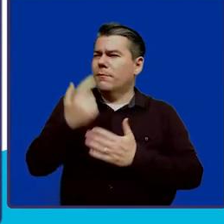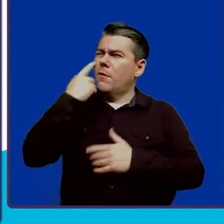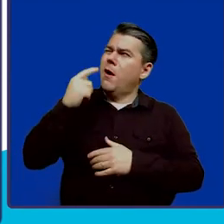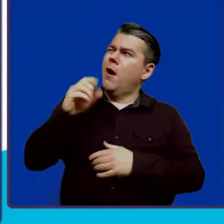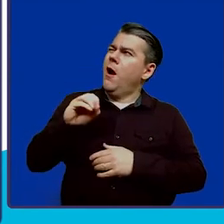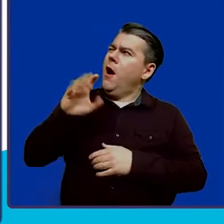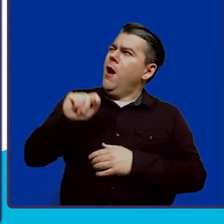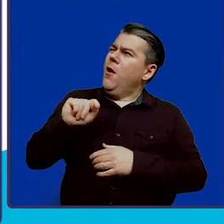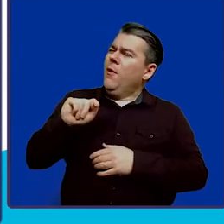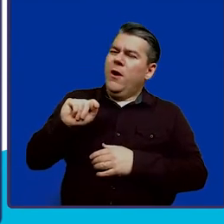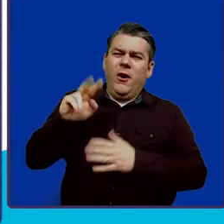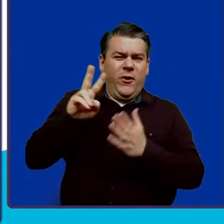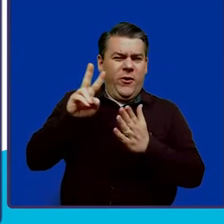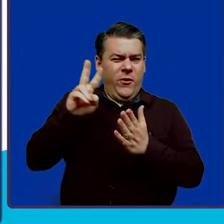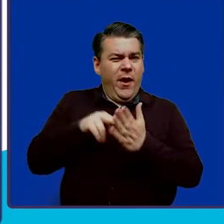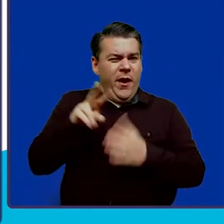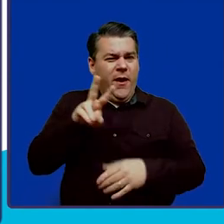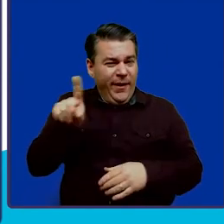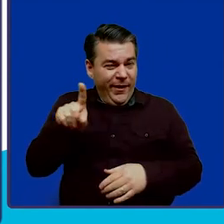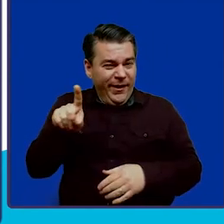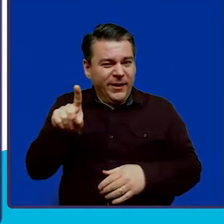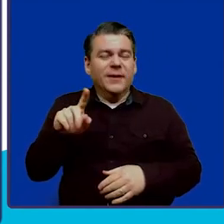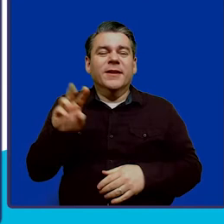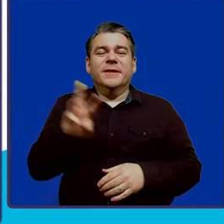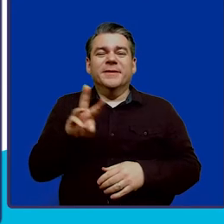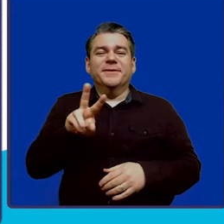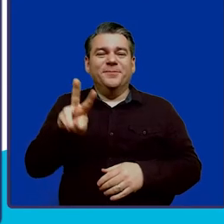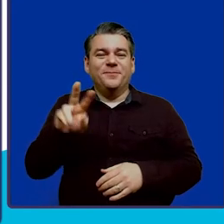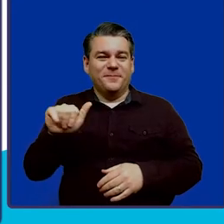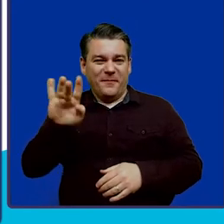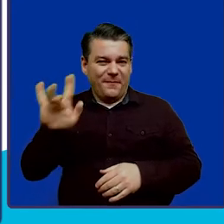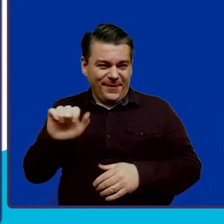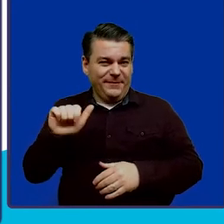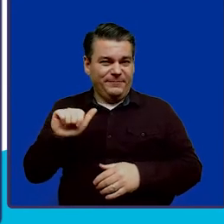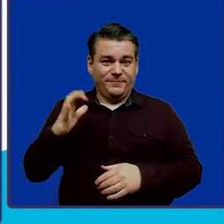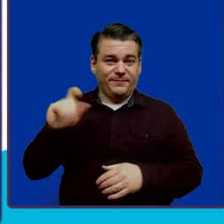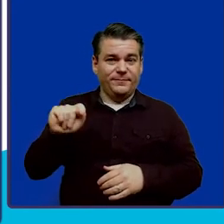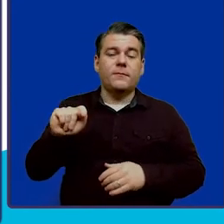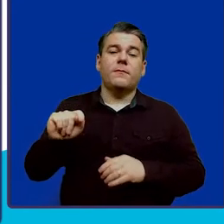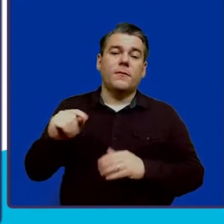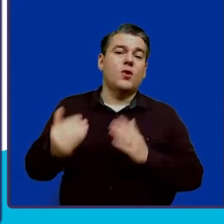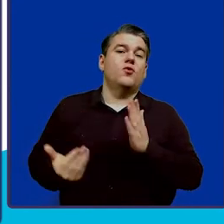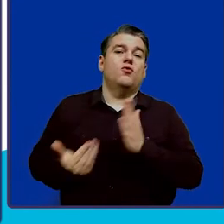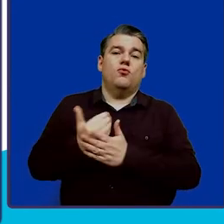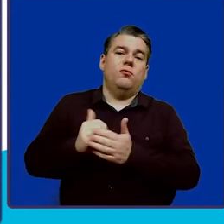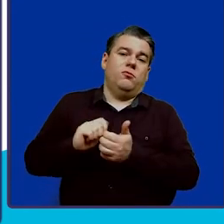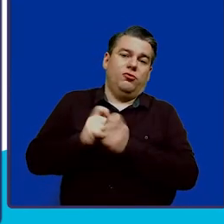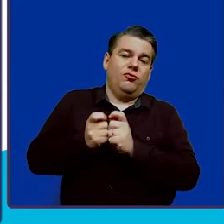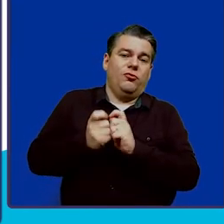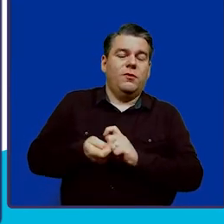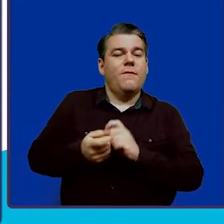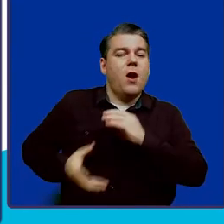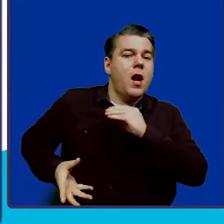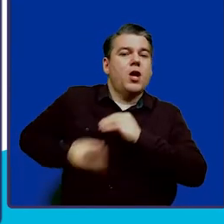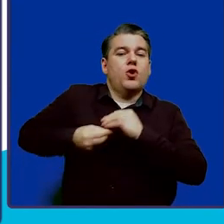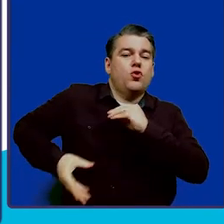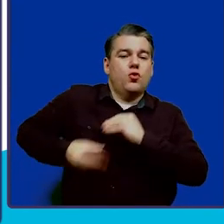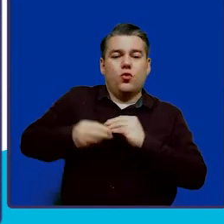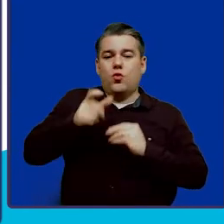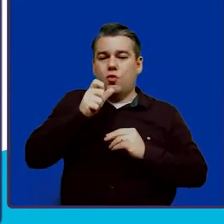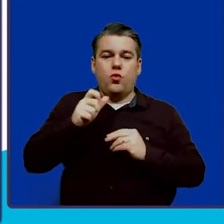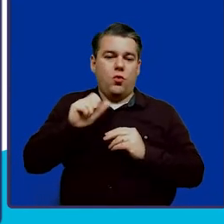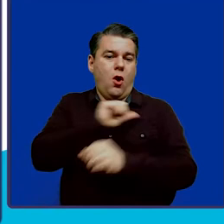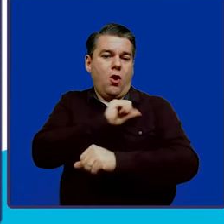2021, the WB-ABLE Act was updated to include the following additional authorized